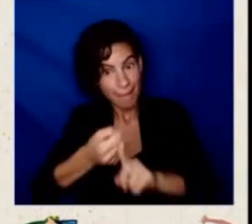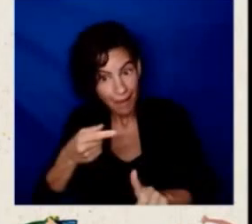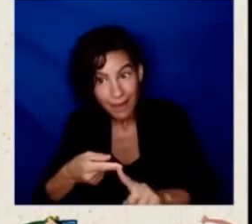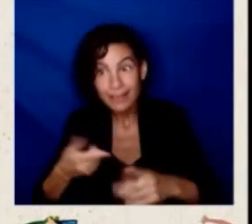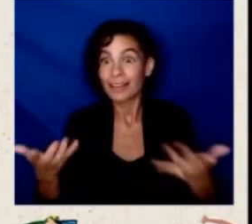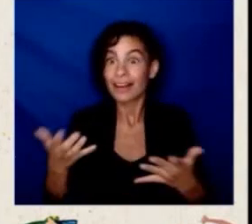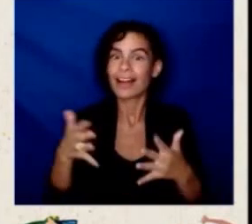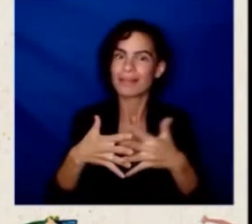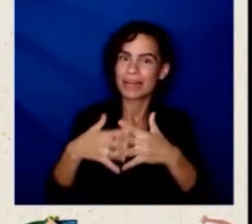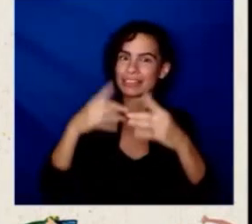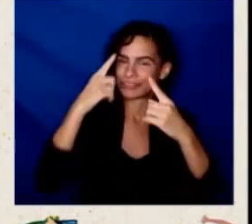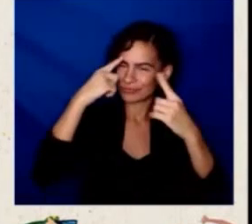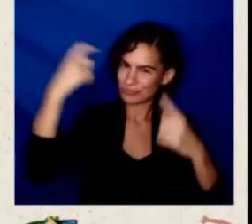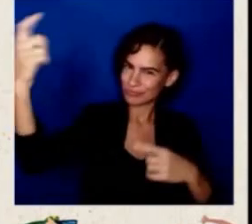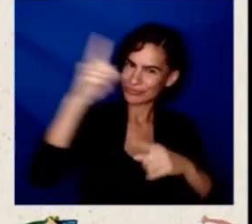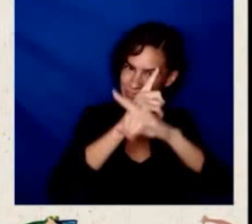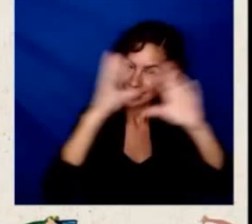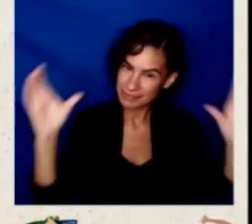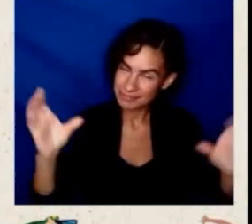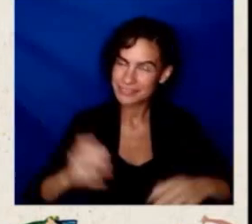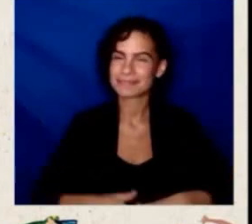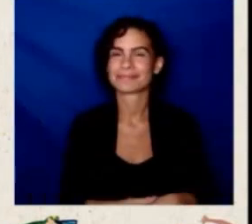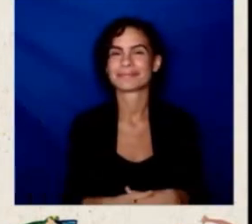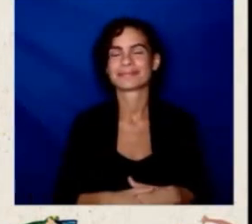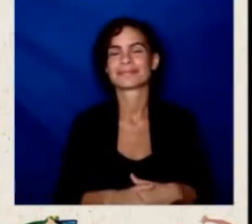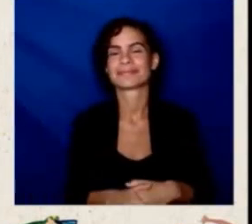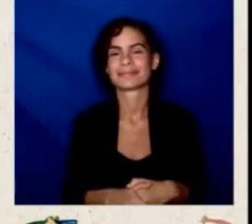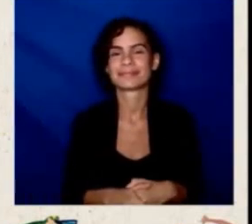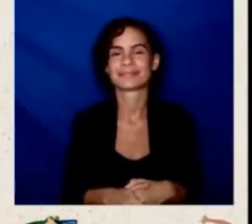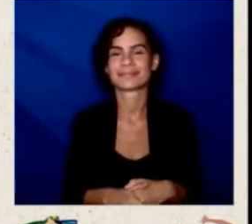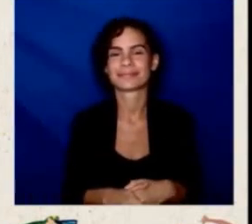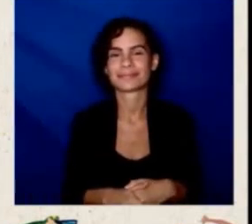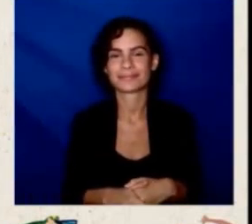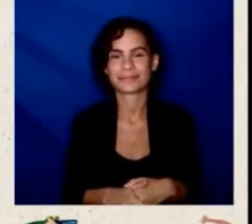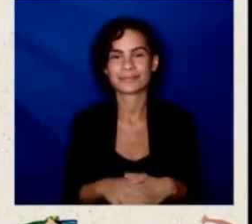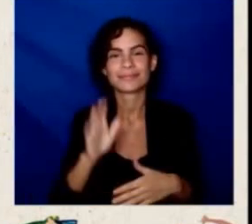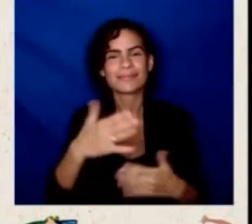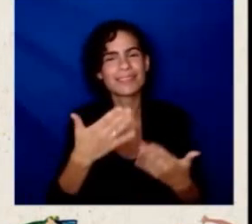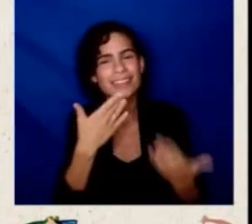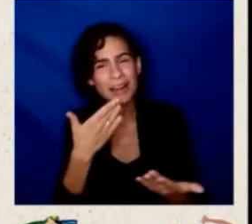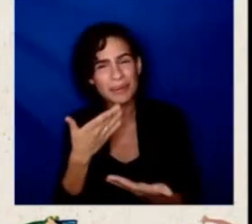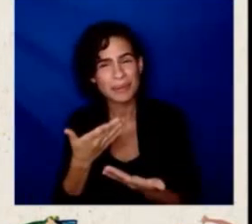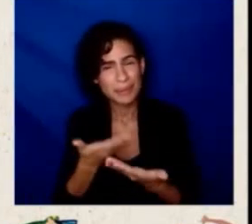Thank you all so much for your thoughtfulness and for your leadership. And thank you all for joining us today.